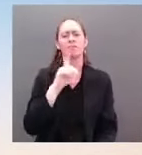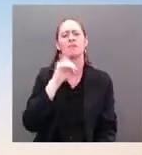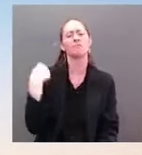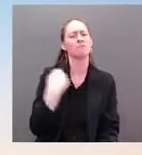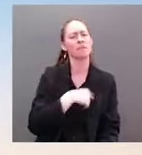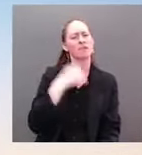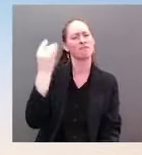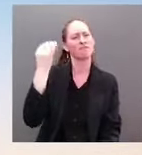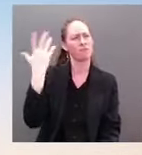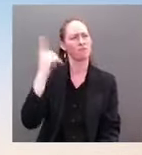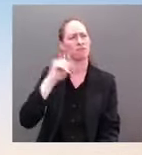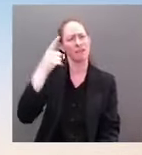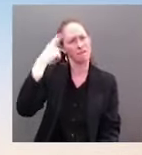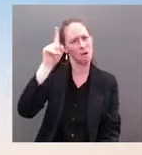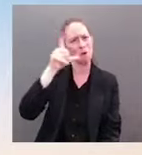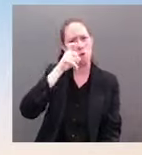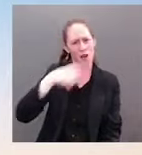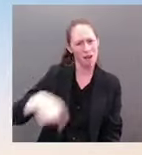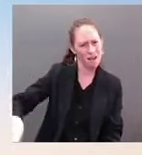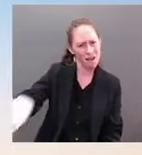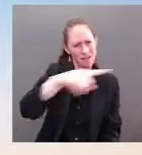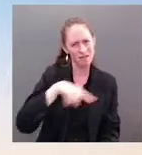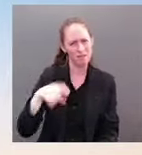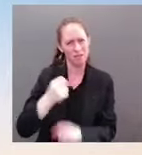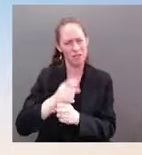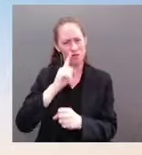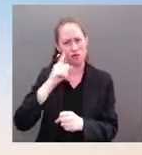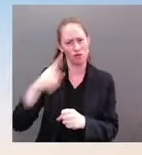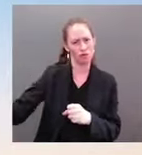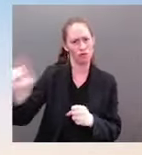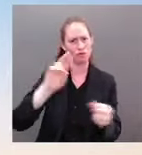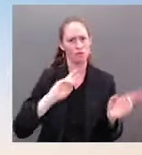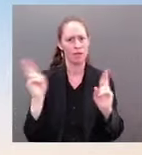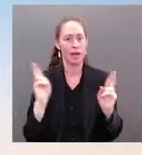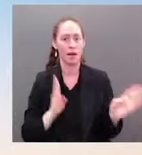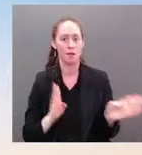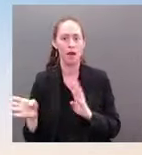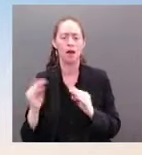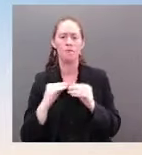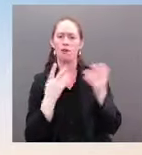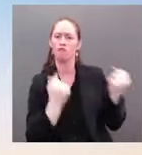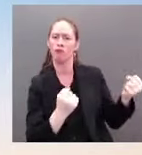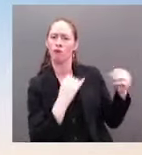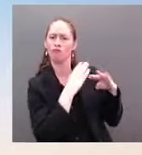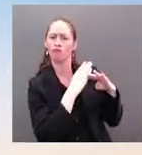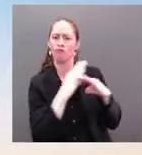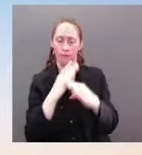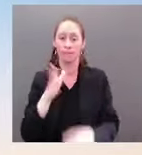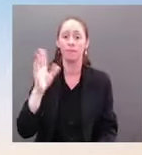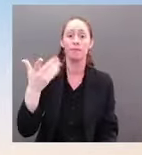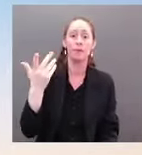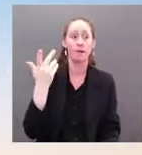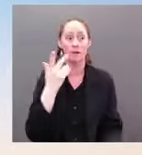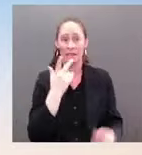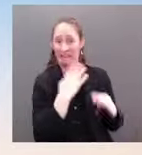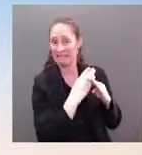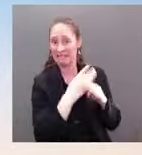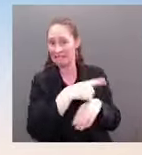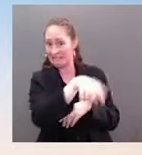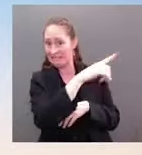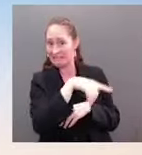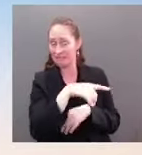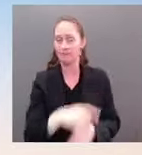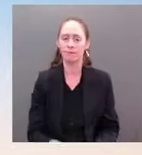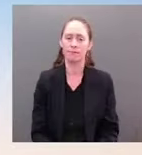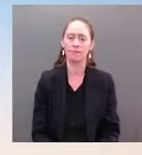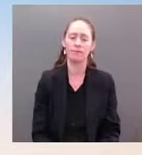defensive position. And there is them. As the President has said, the United States is not seeking confrontation with Russia.